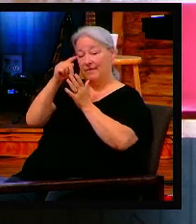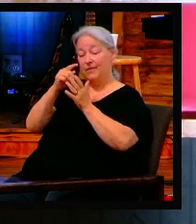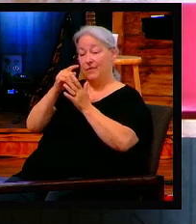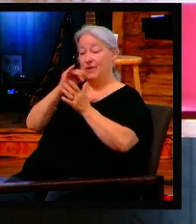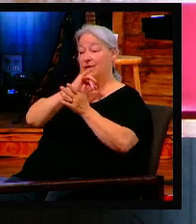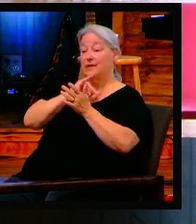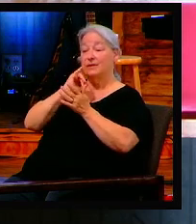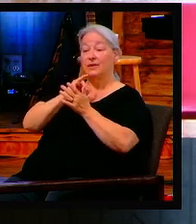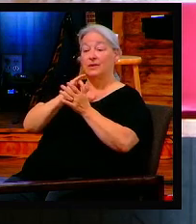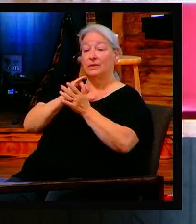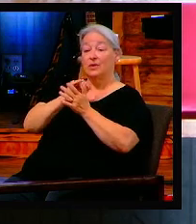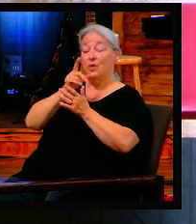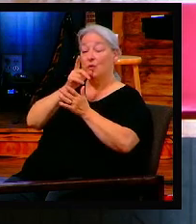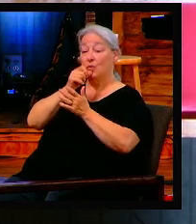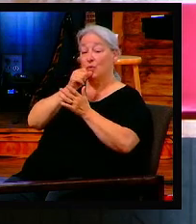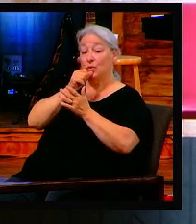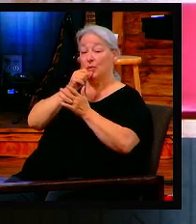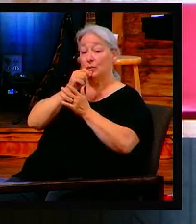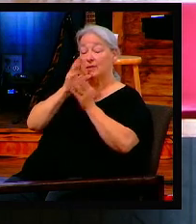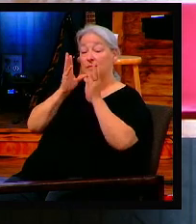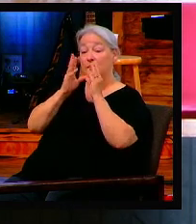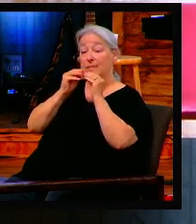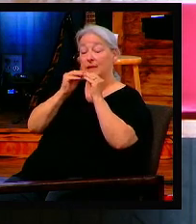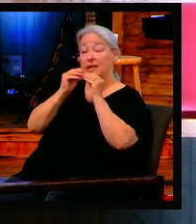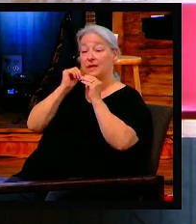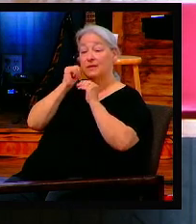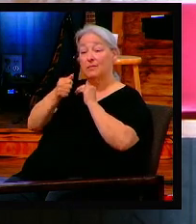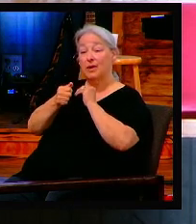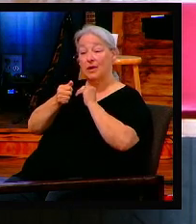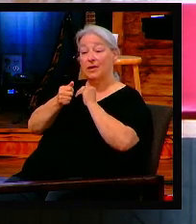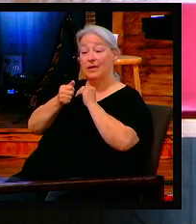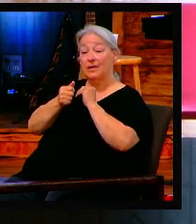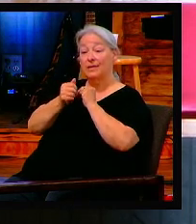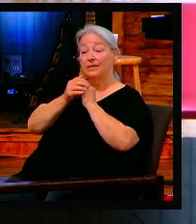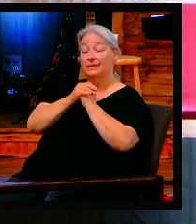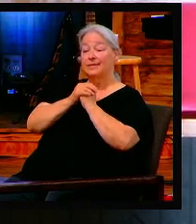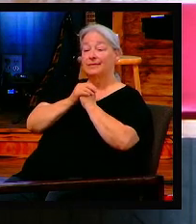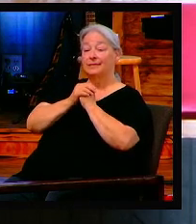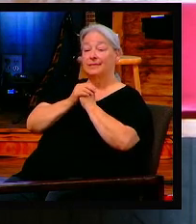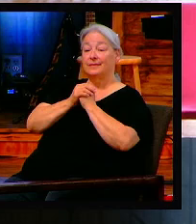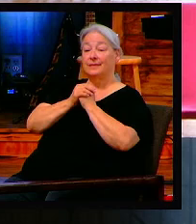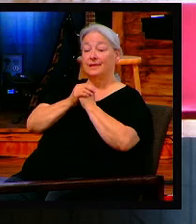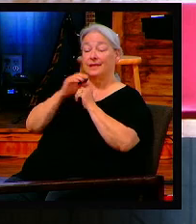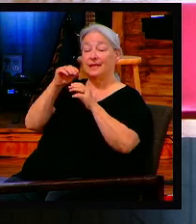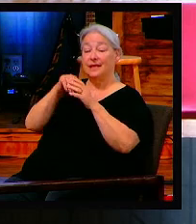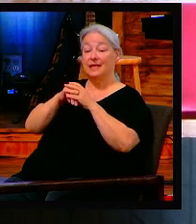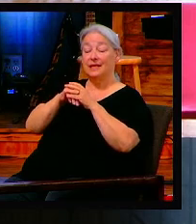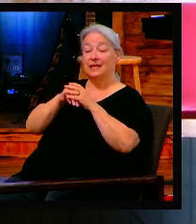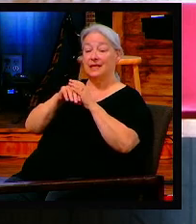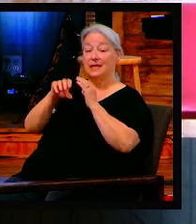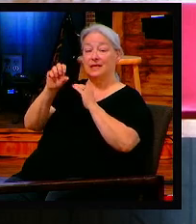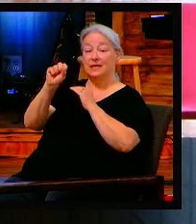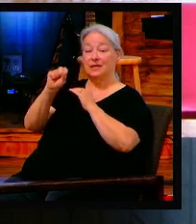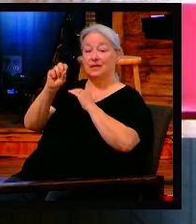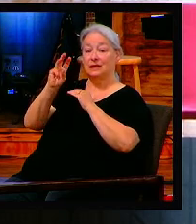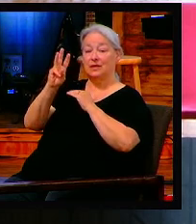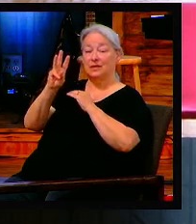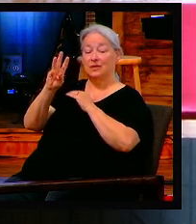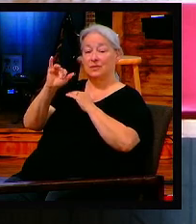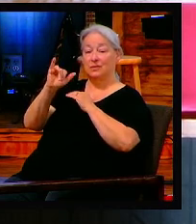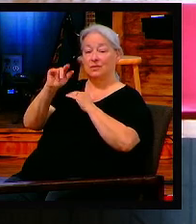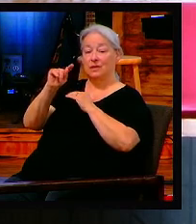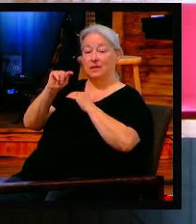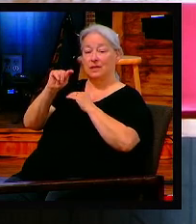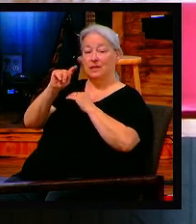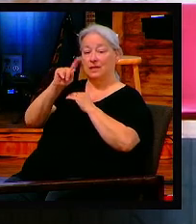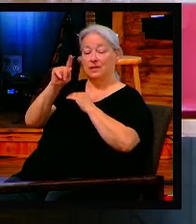tomorrow? This is my last part and I will close. Guess who is meeting tomorrow in Geneva, Switzerland? Raise your hand if you know what the WHO